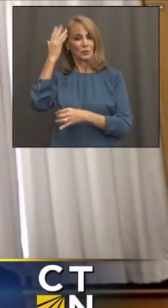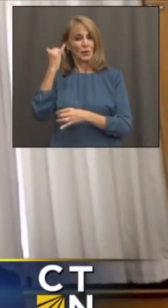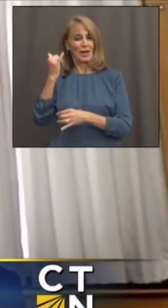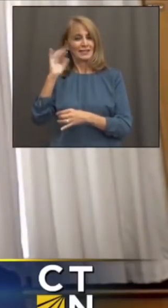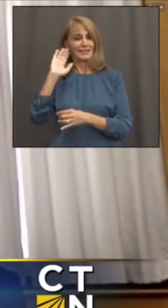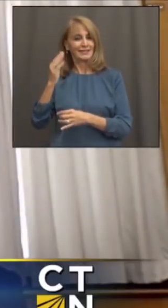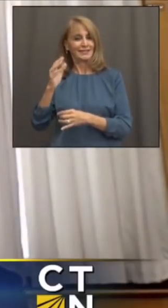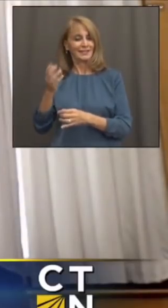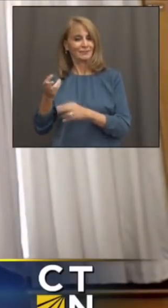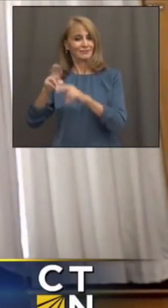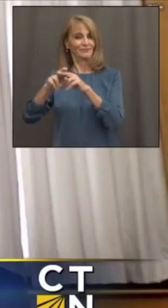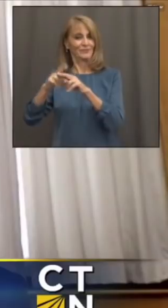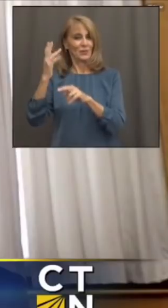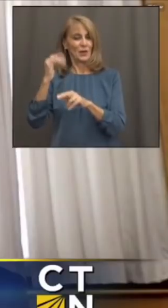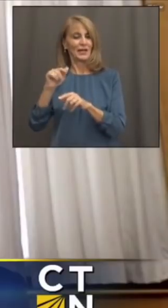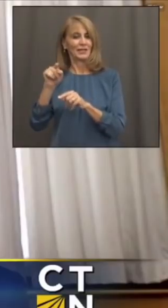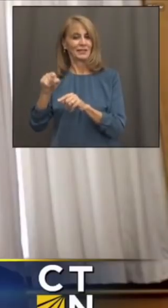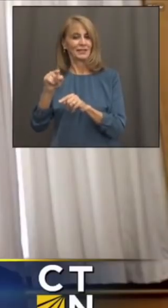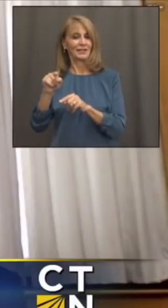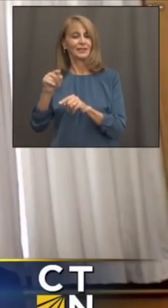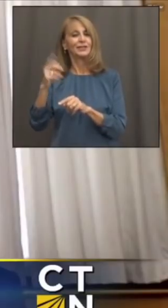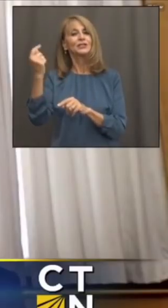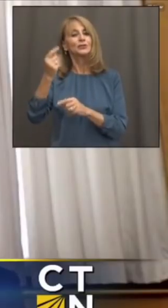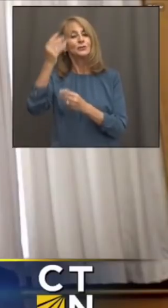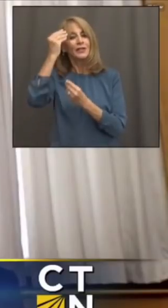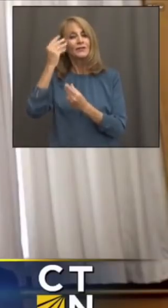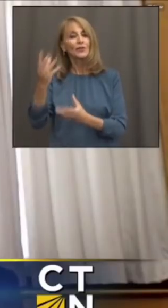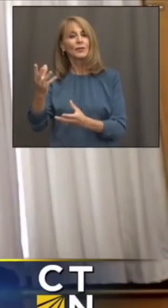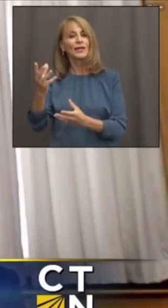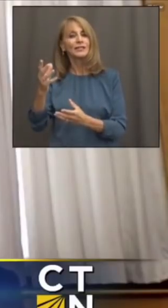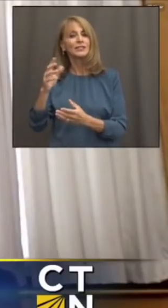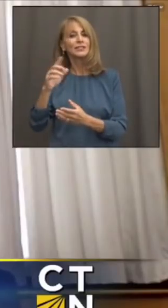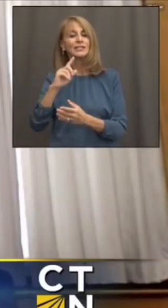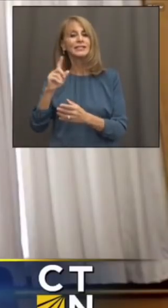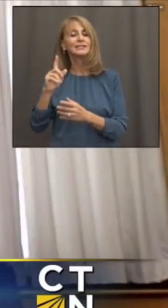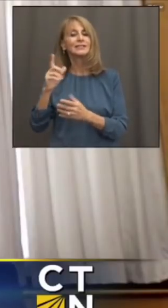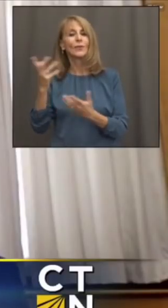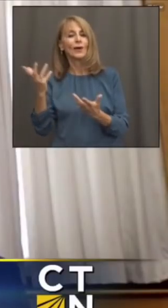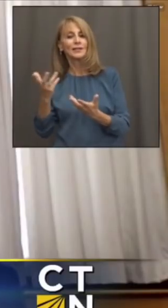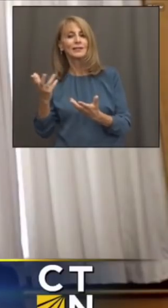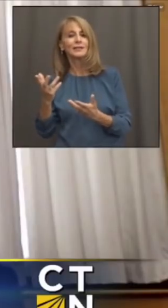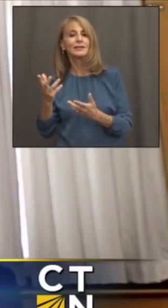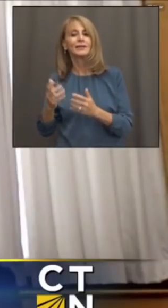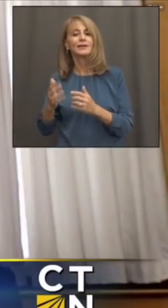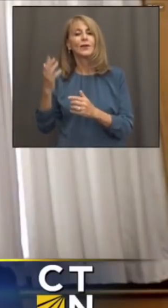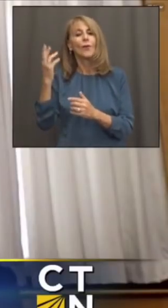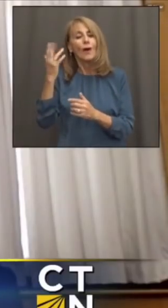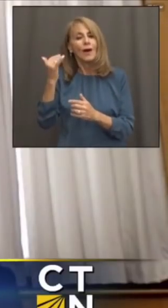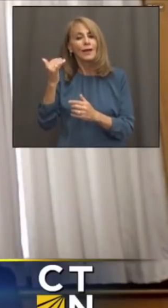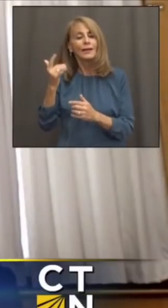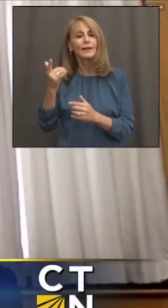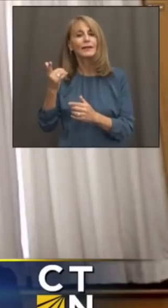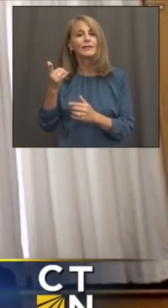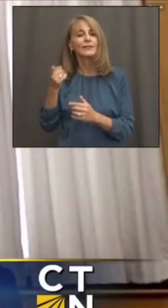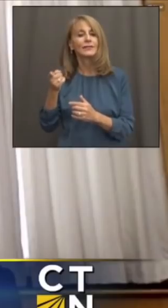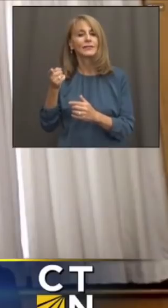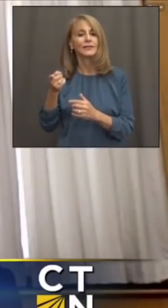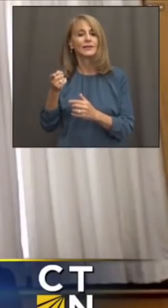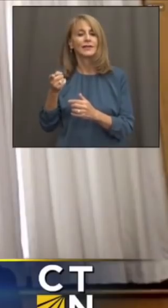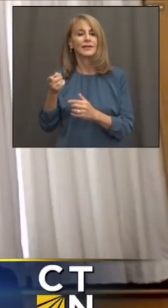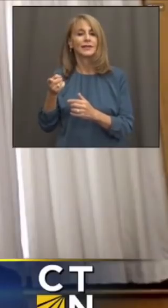the data that's being reported on Tuesday is, test data in particular, is mostly comprised of